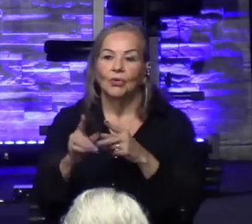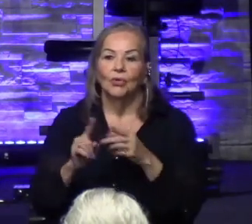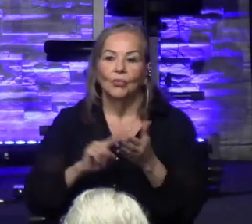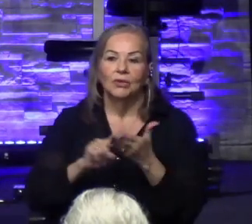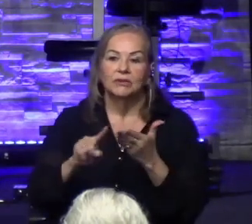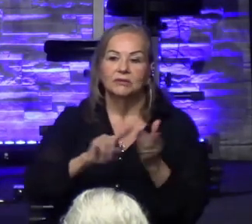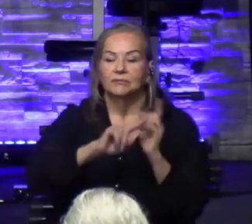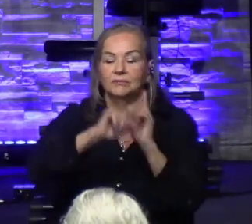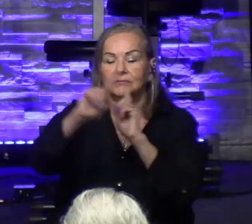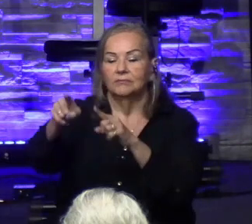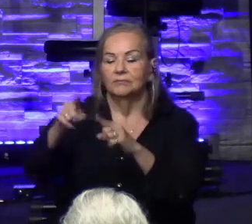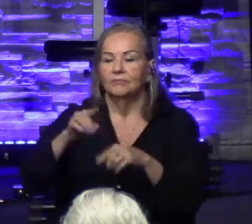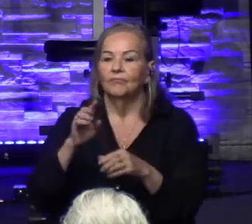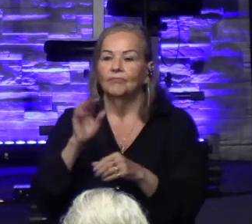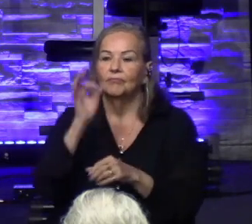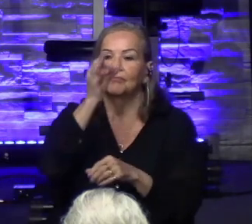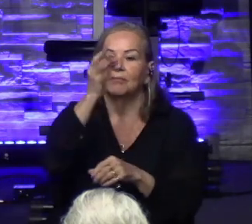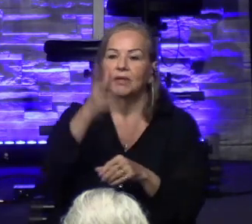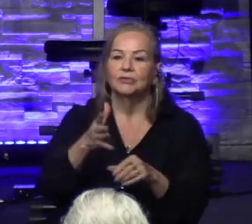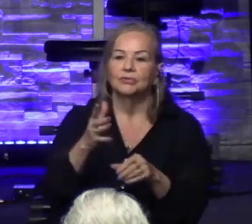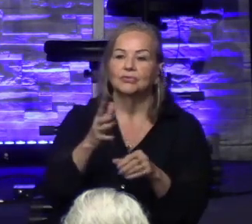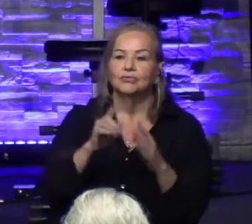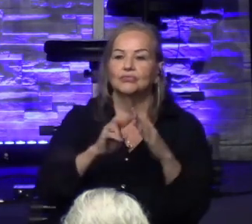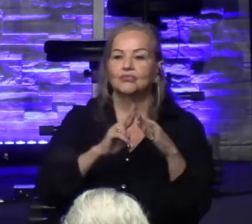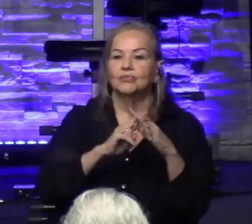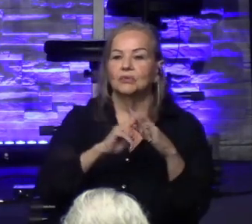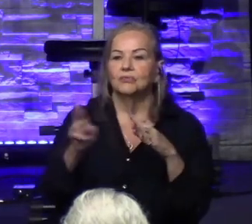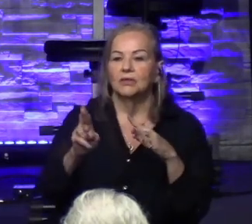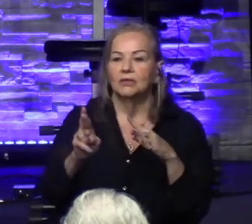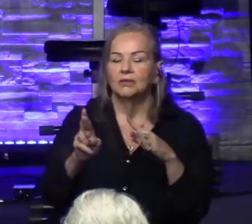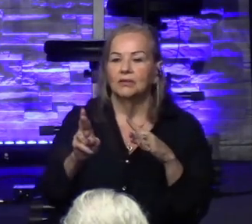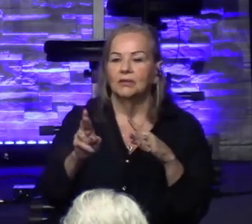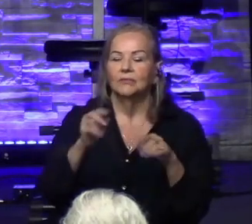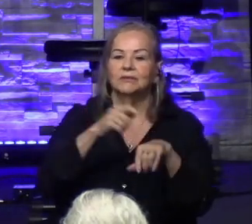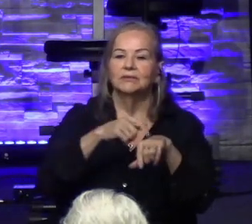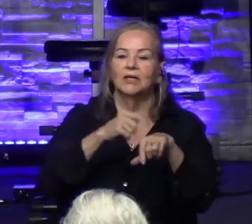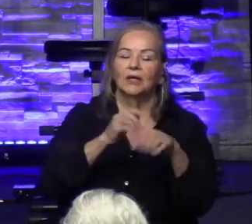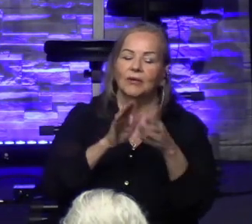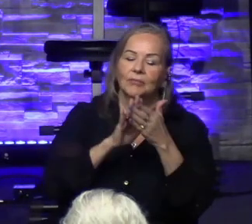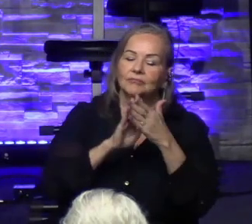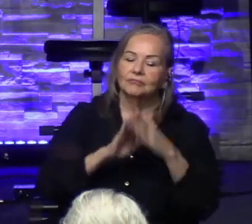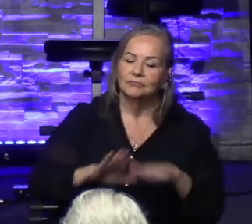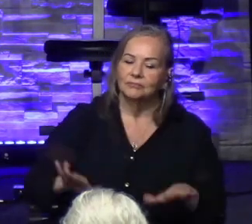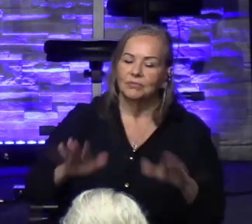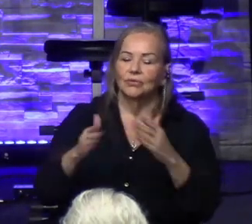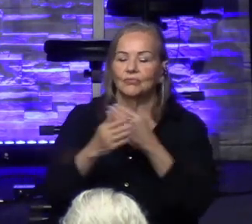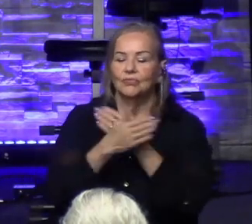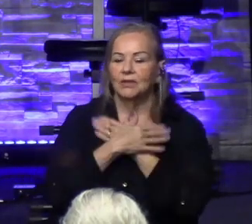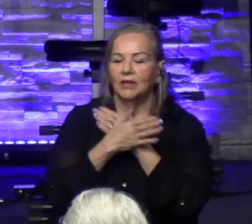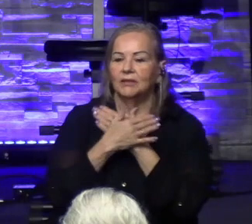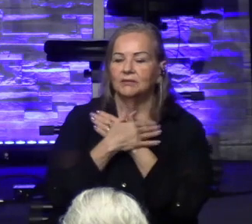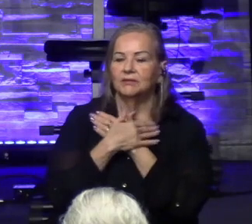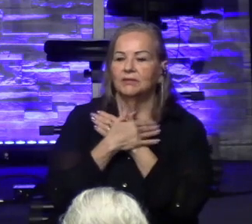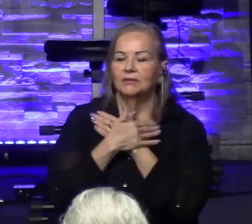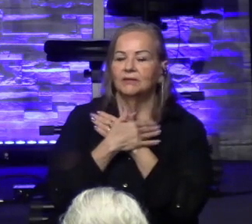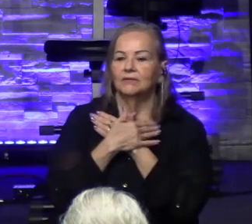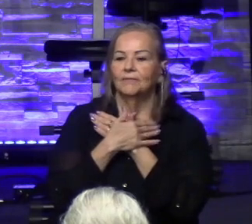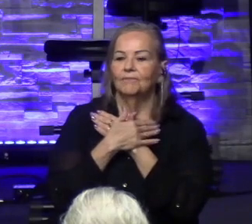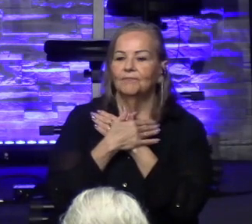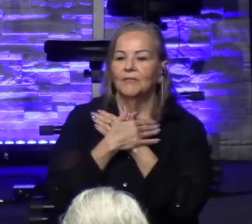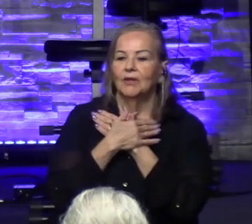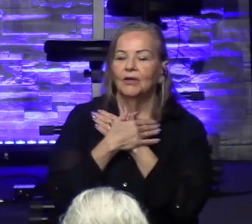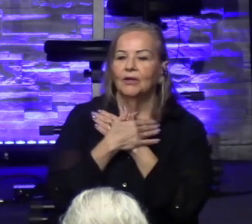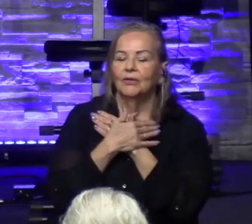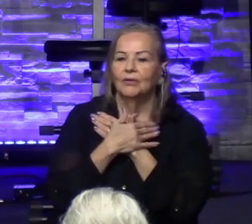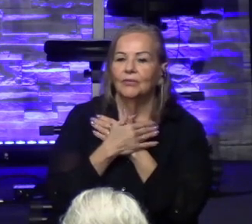retreat where it was just a time of solitude, a time of relaxing, just being with, of course, another, but we had to spend